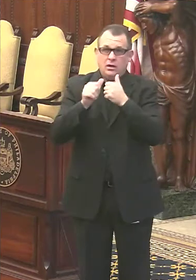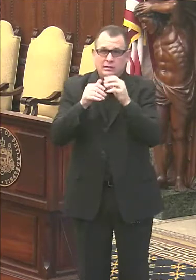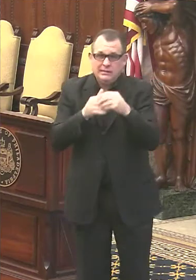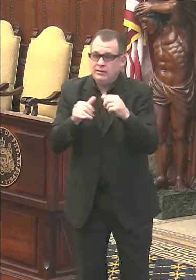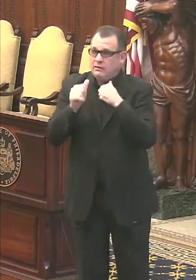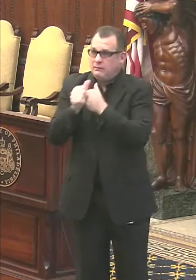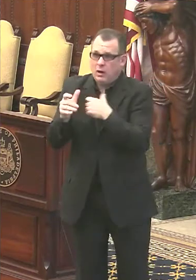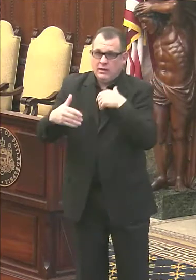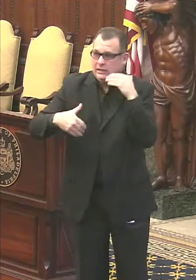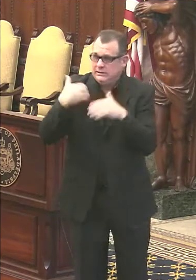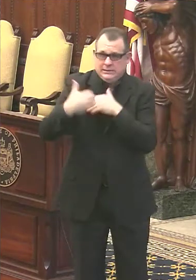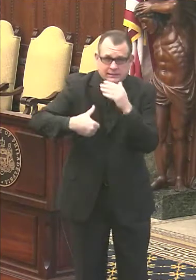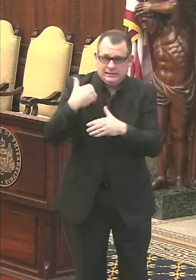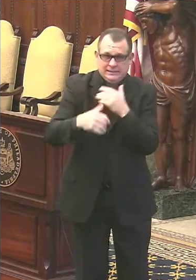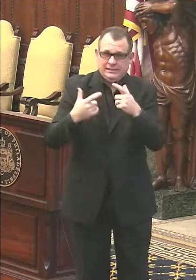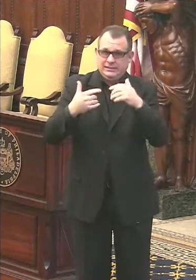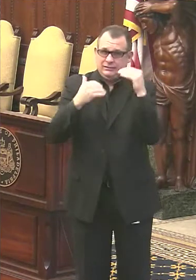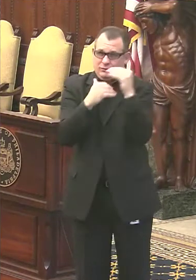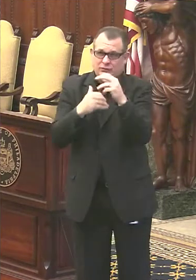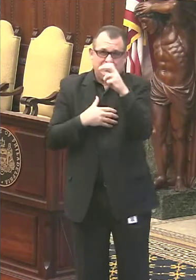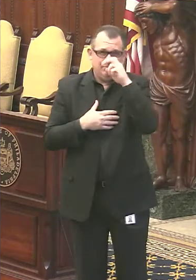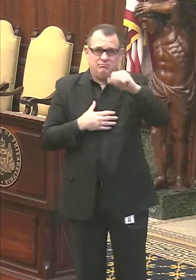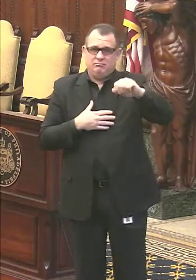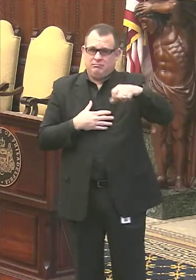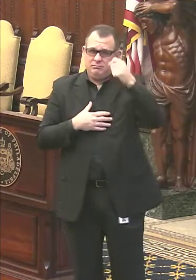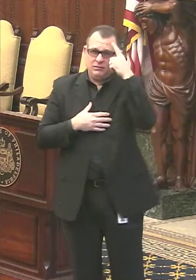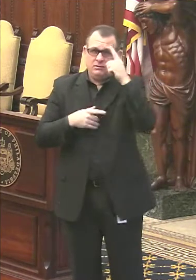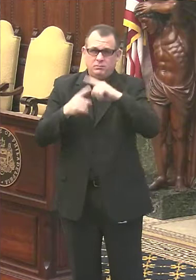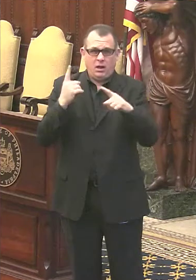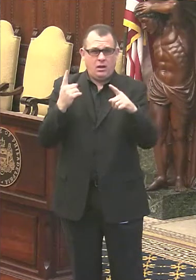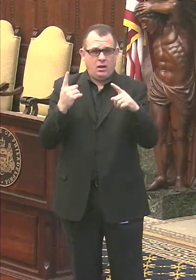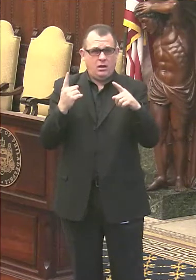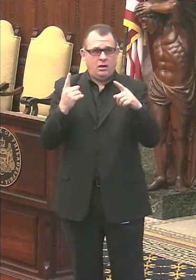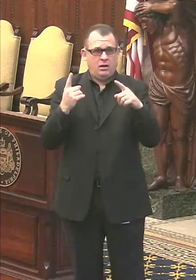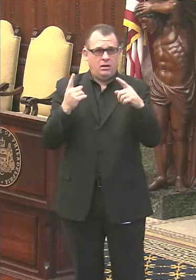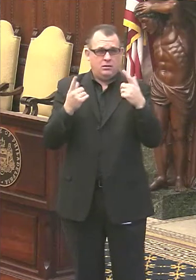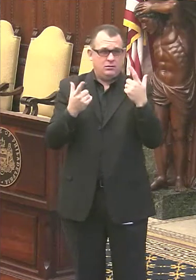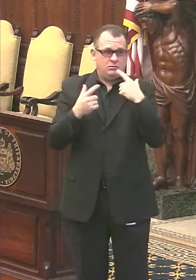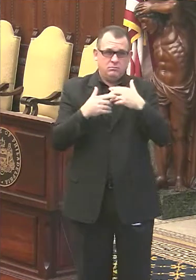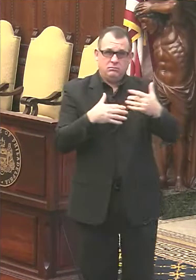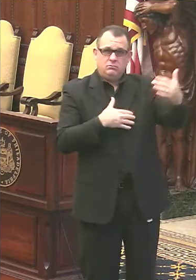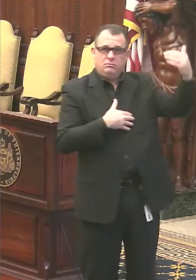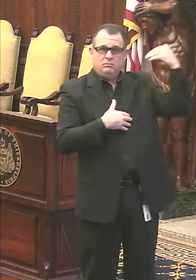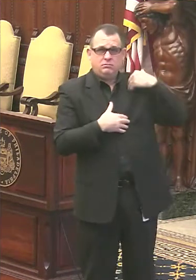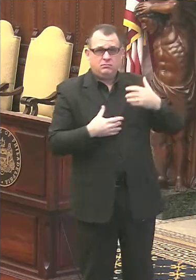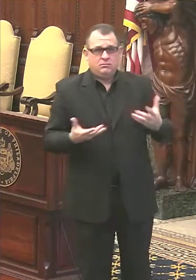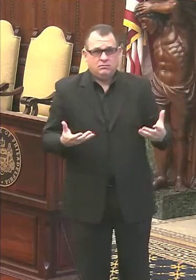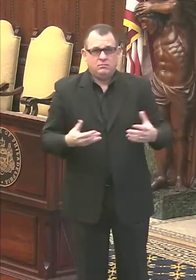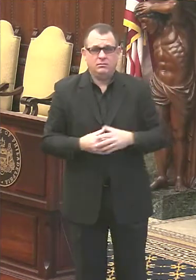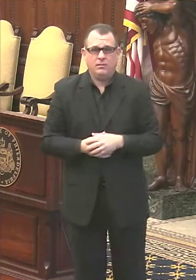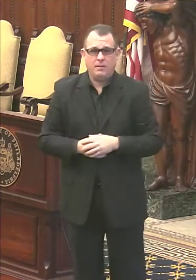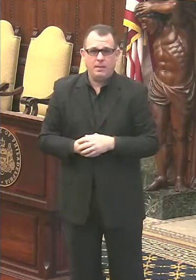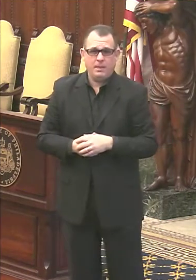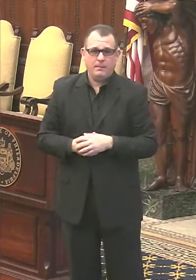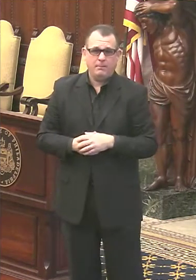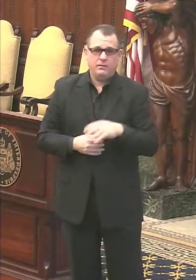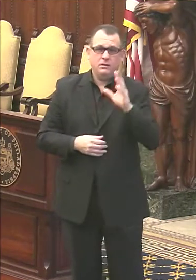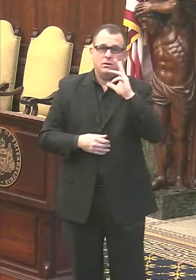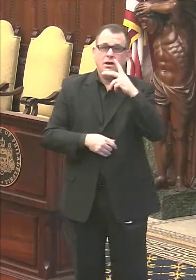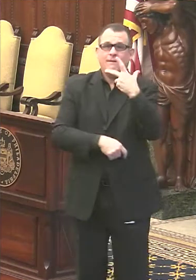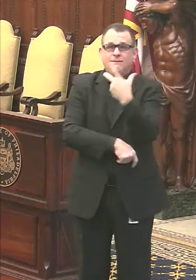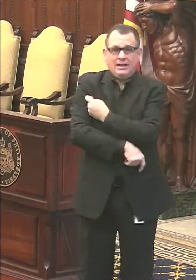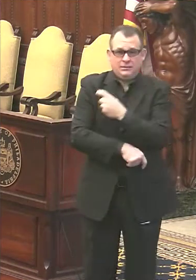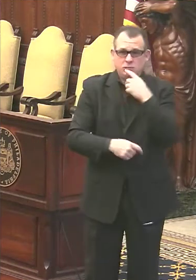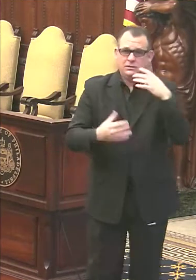that none of us like, would have hit that dubious milestone far, far earlier. The vaccine will take months to fully roll